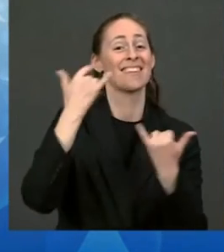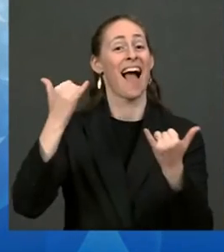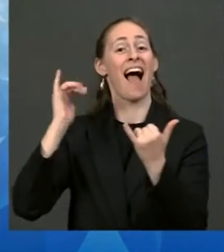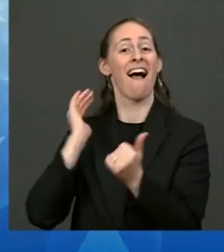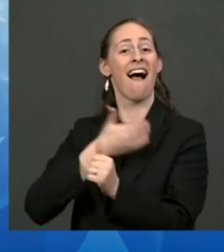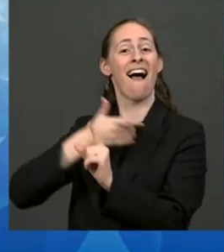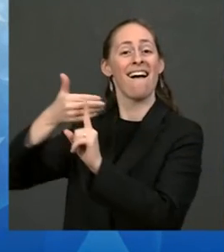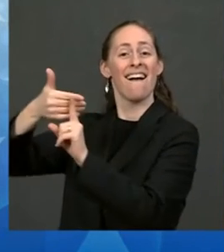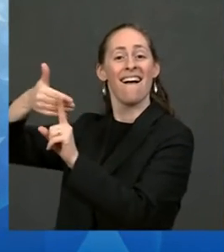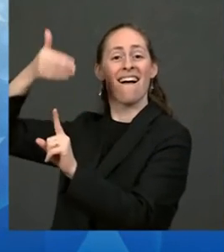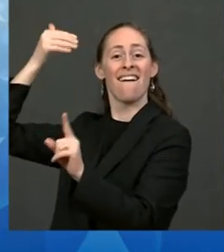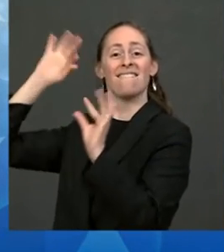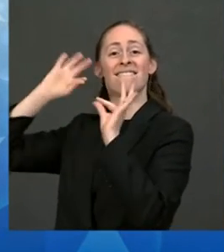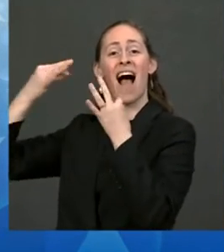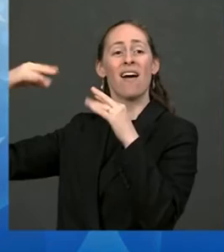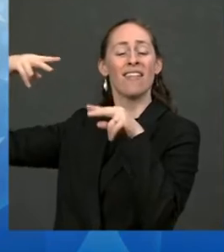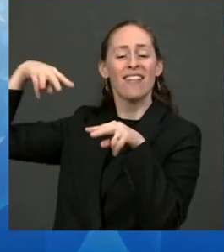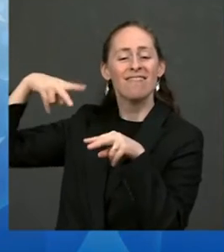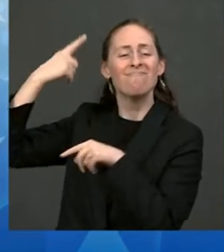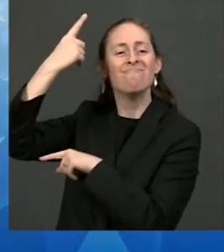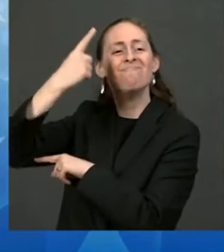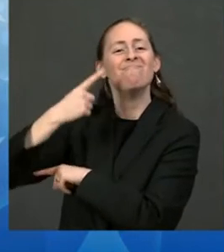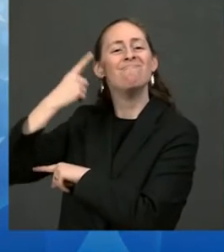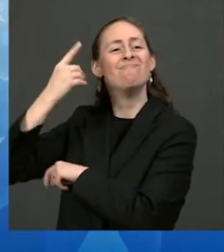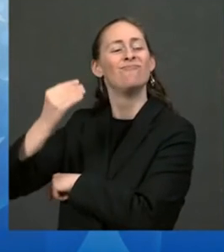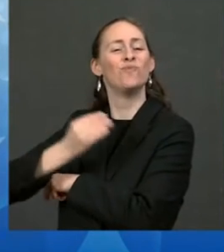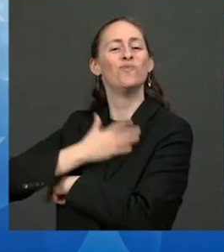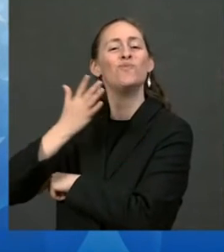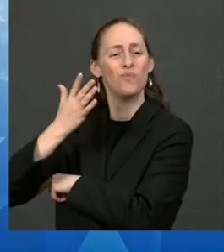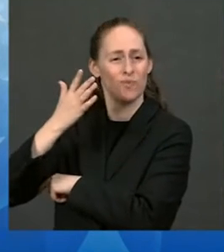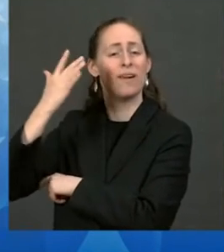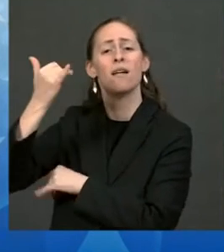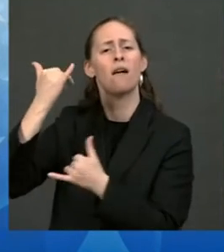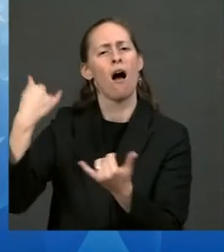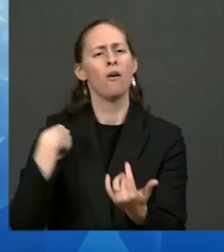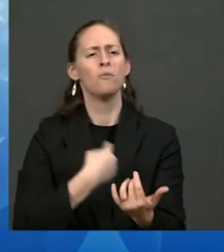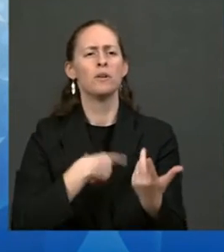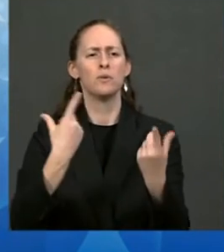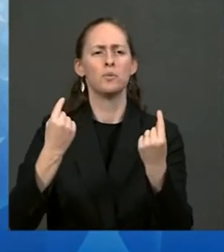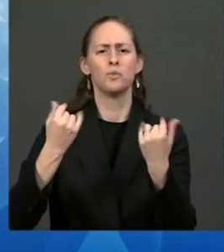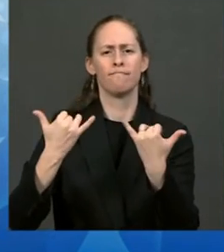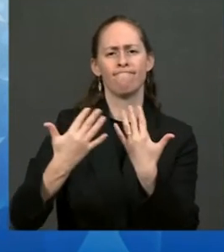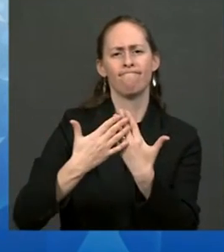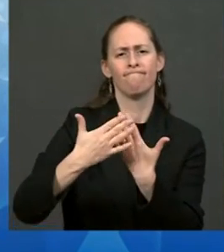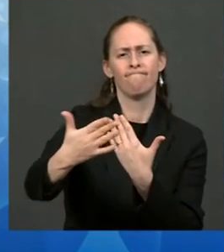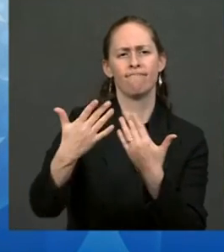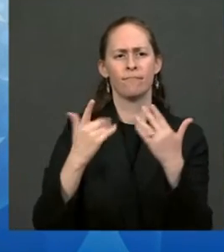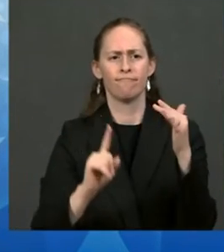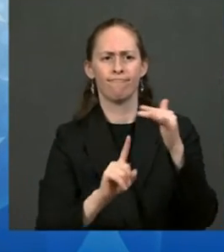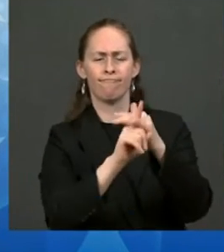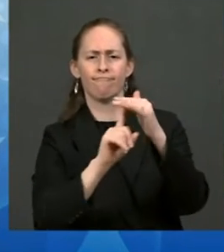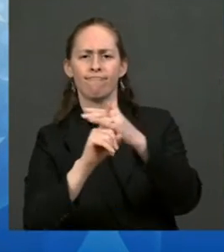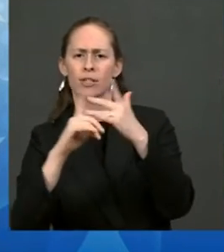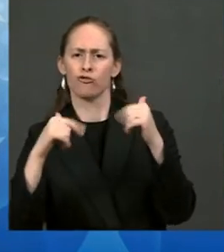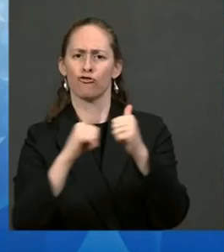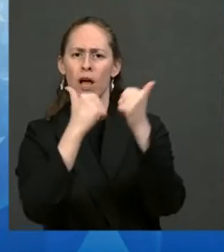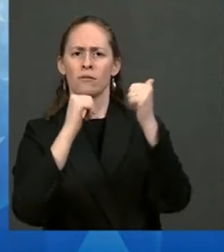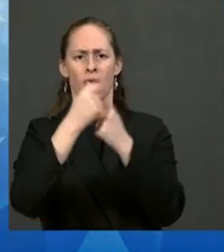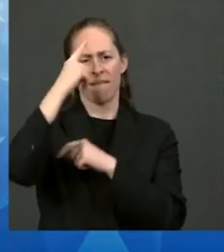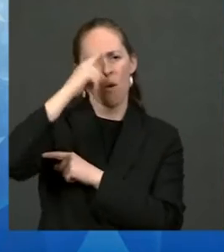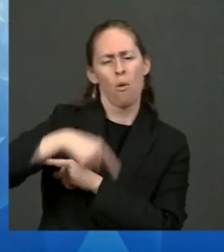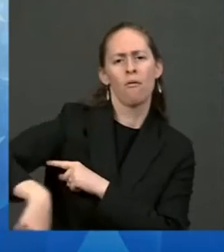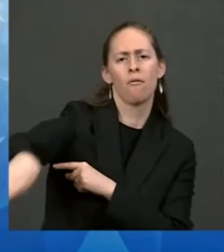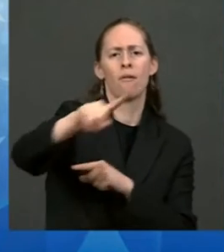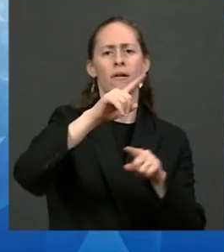to work together on the challenges and opportunities facing Indian country. The fact that I'm making these remarks